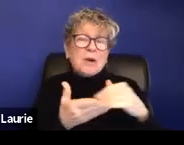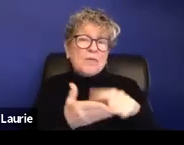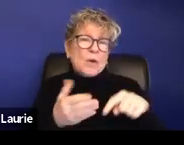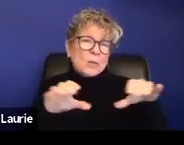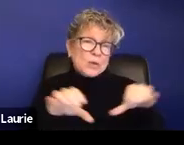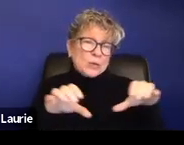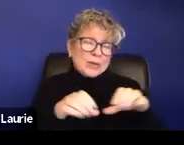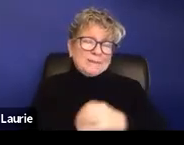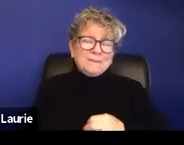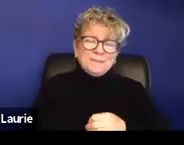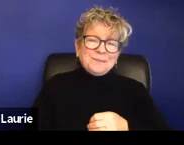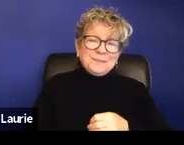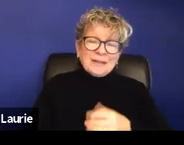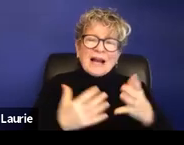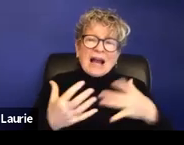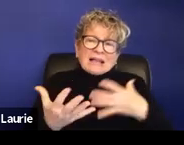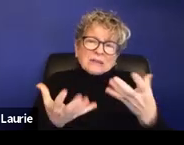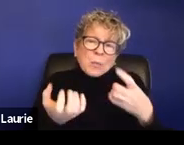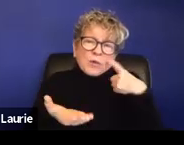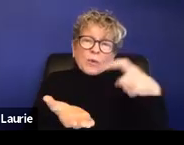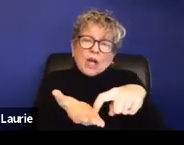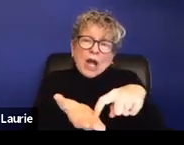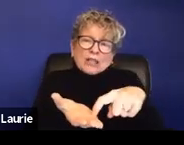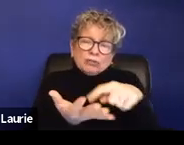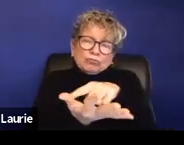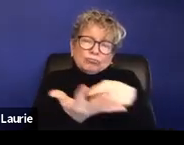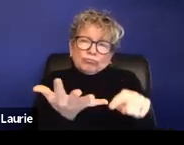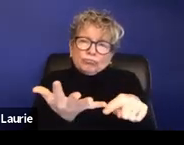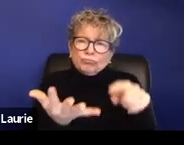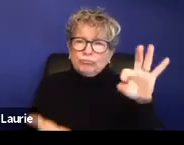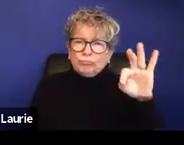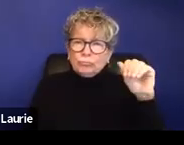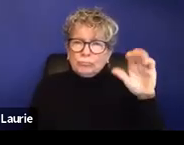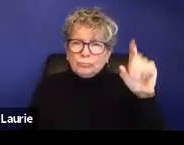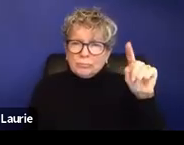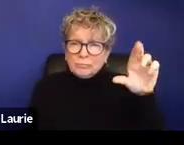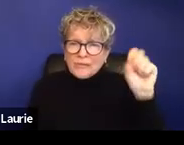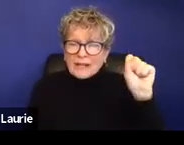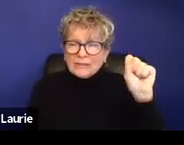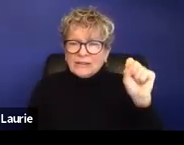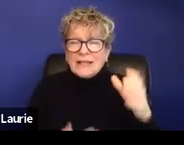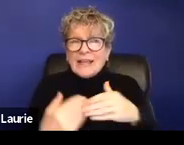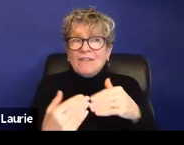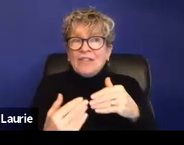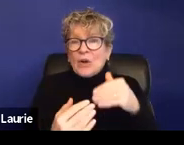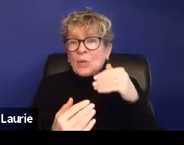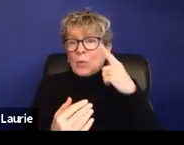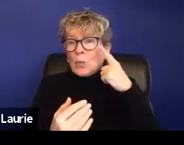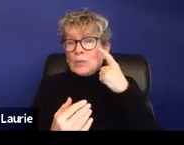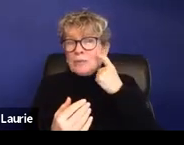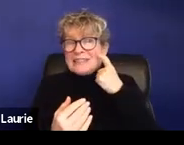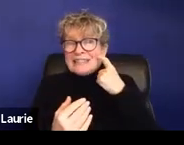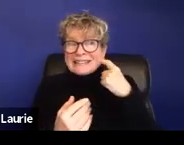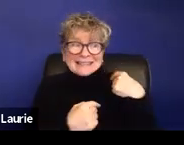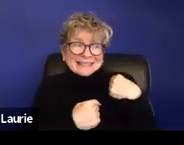so I just wanted to acknowledge these additional factors, um, even though we just covered a lot of legal areas that,